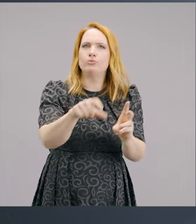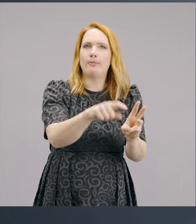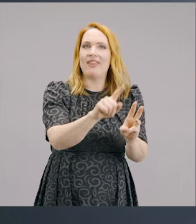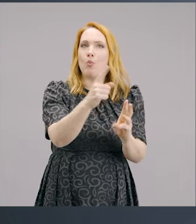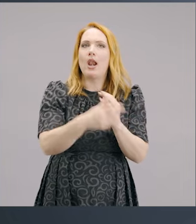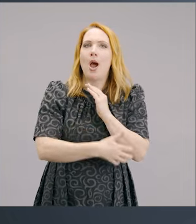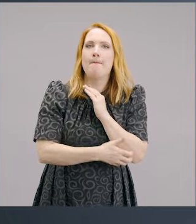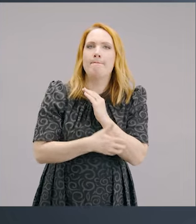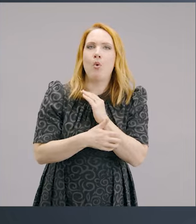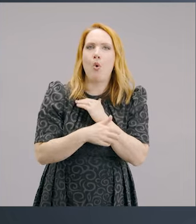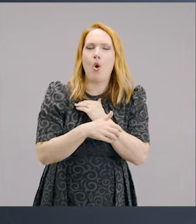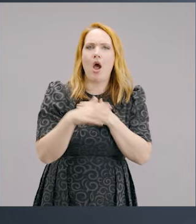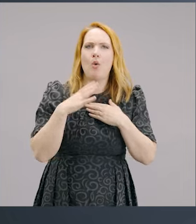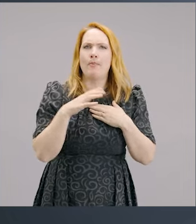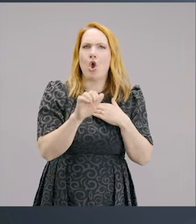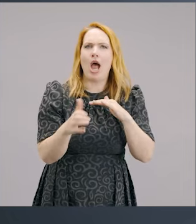box.